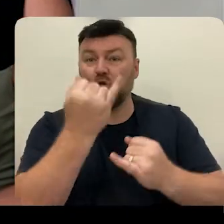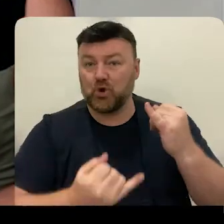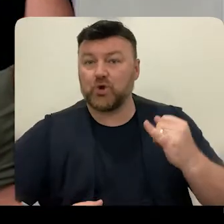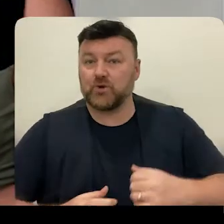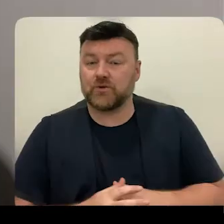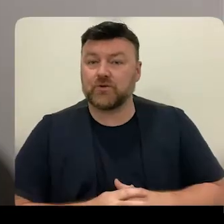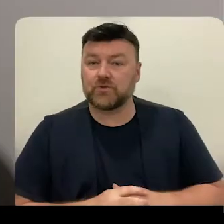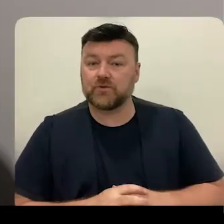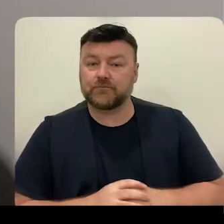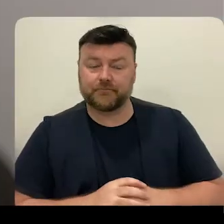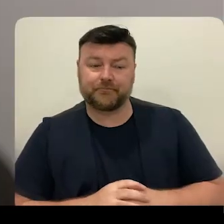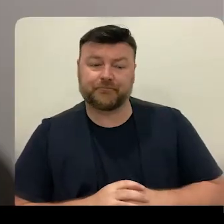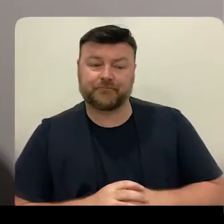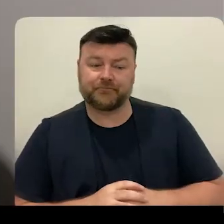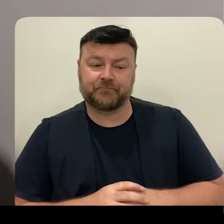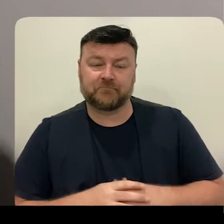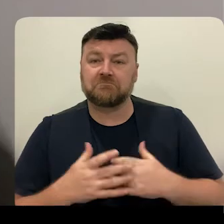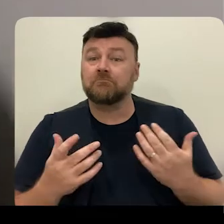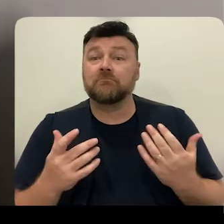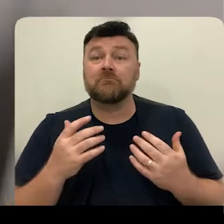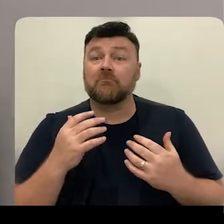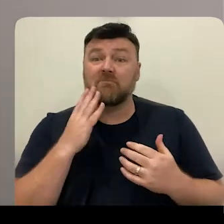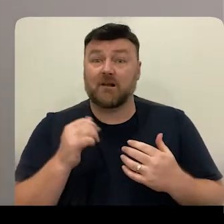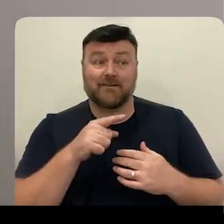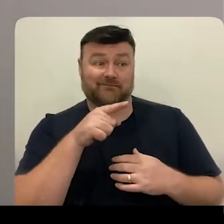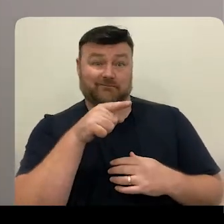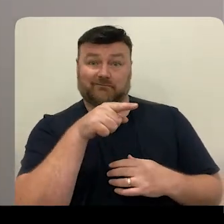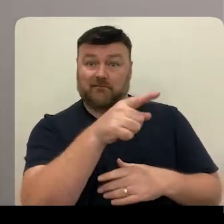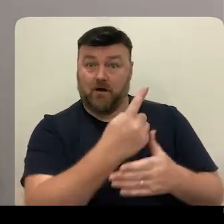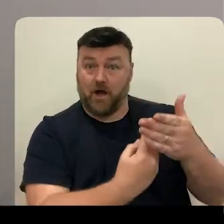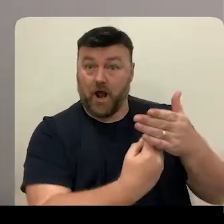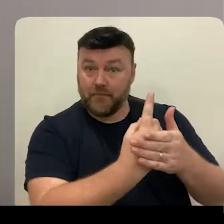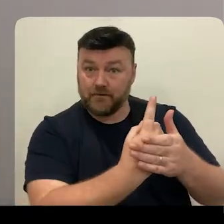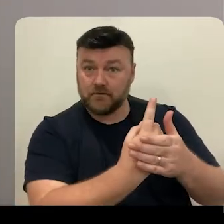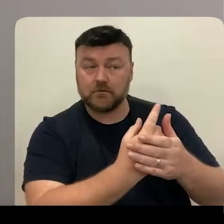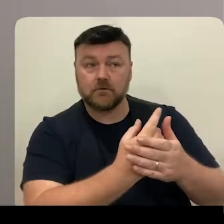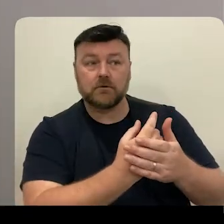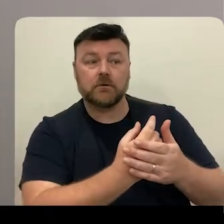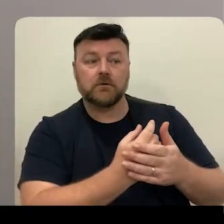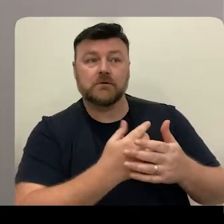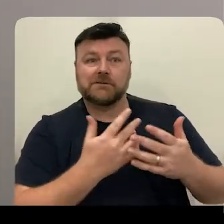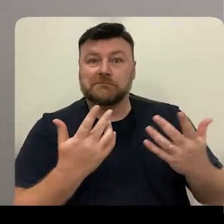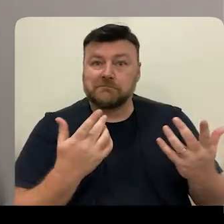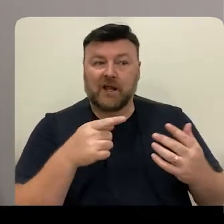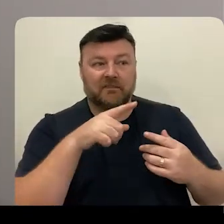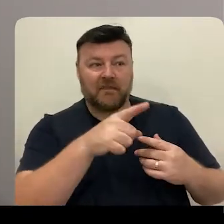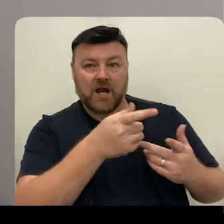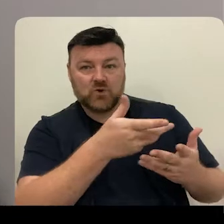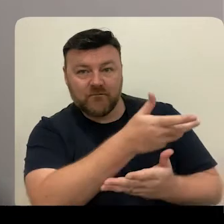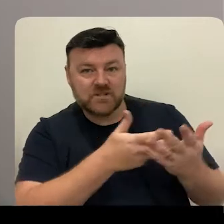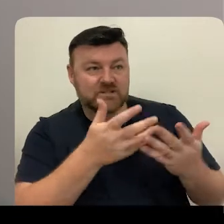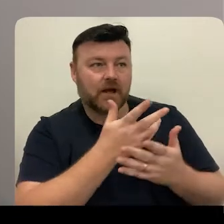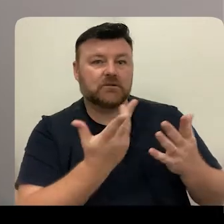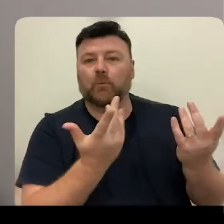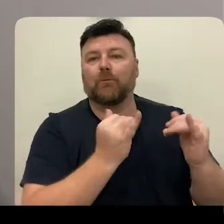re-traumatising. Even if the scenario gets to the point where the conversation